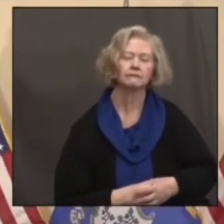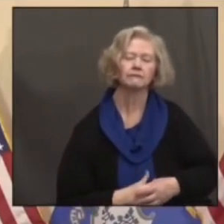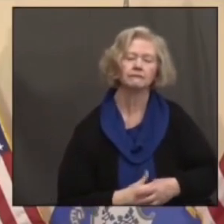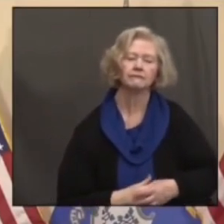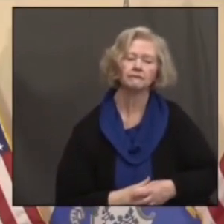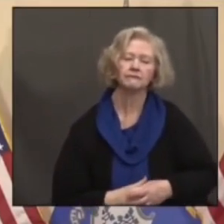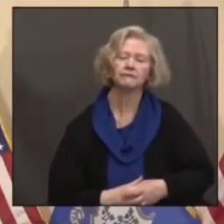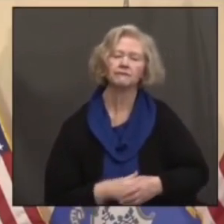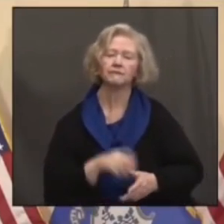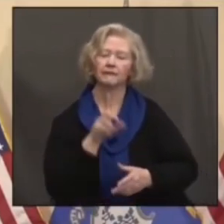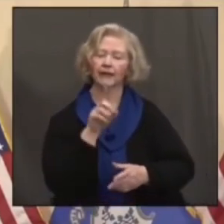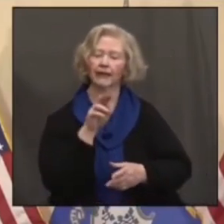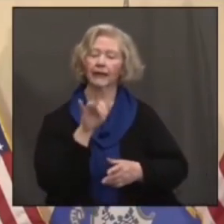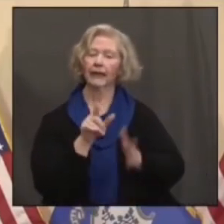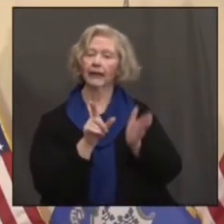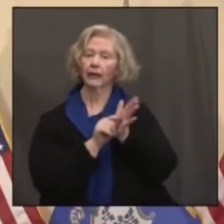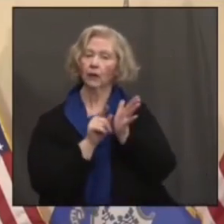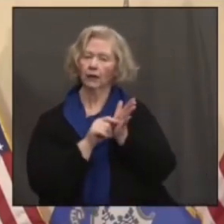The day of New London.